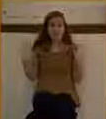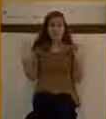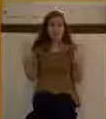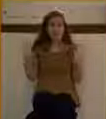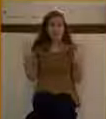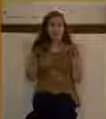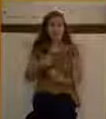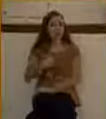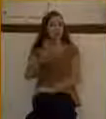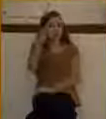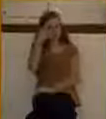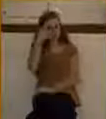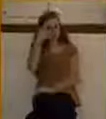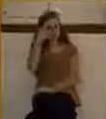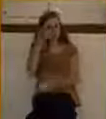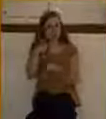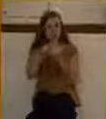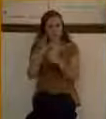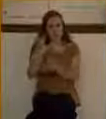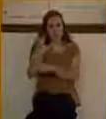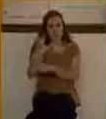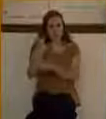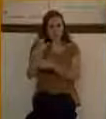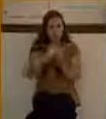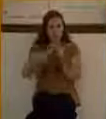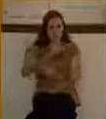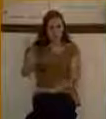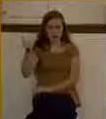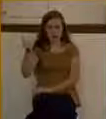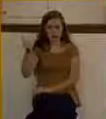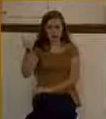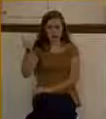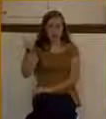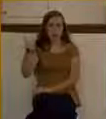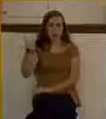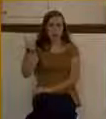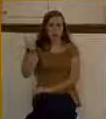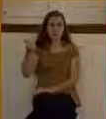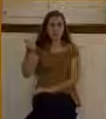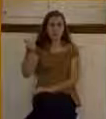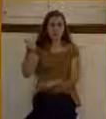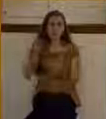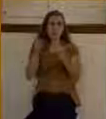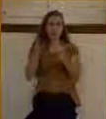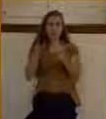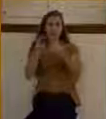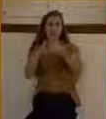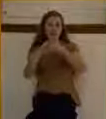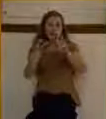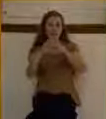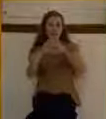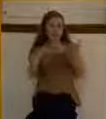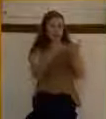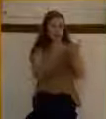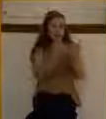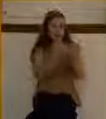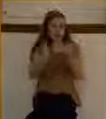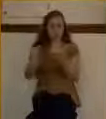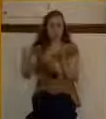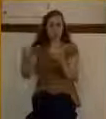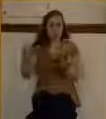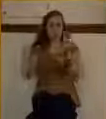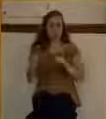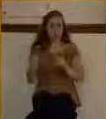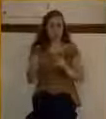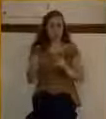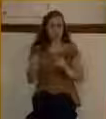in Mark chapter 10, the way this is organized, it's very purposeful. Because what you see here in this